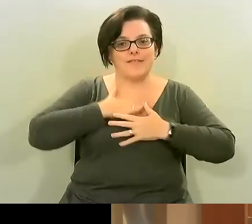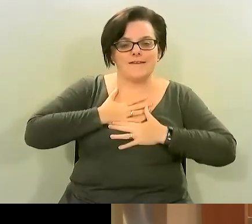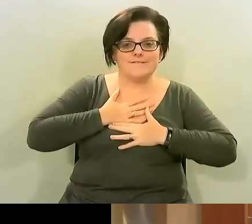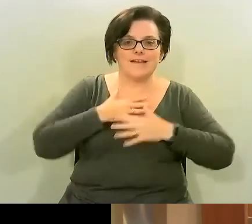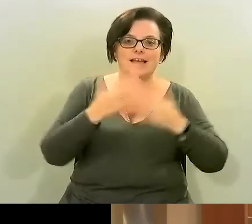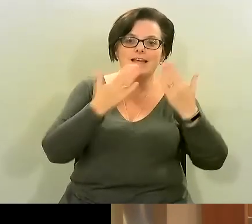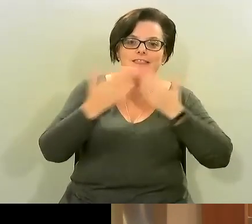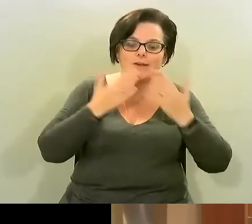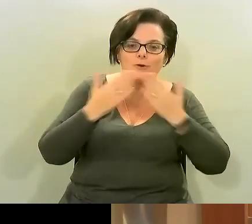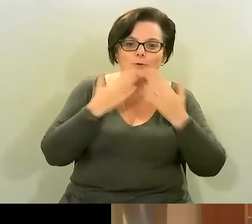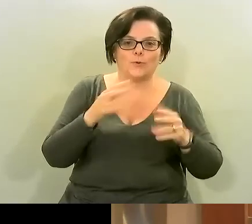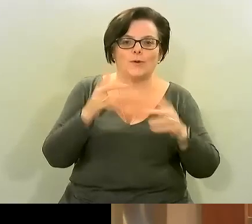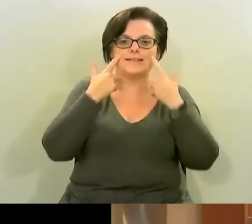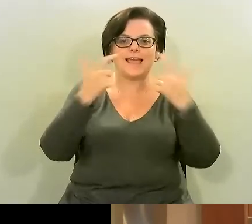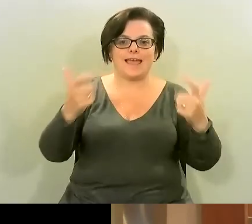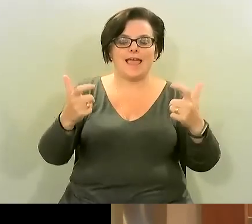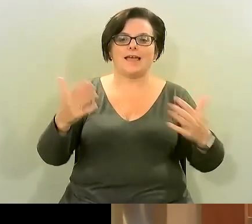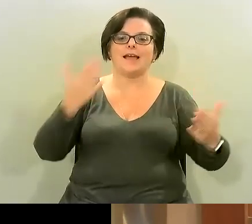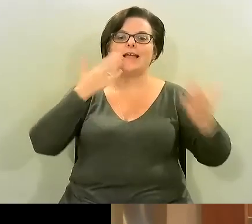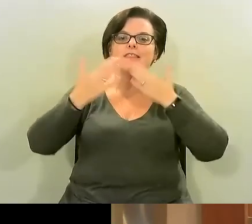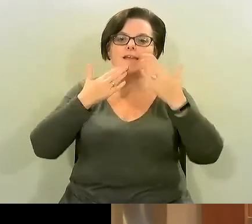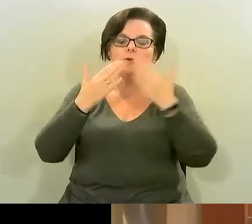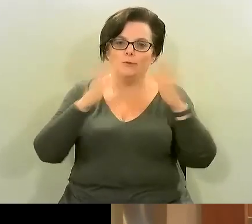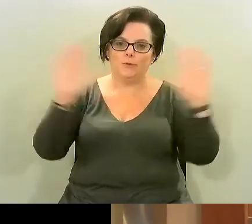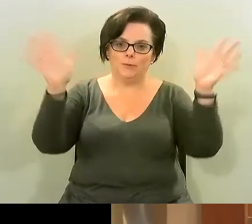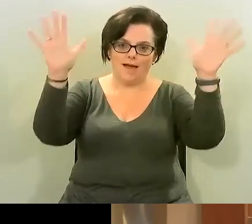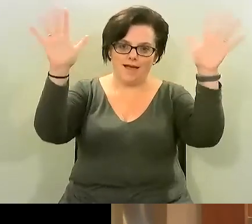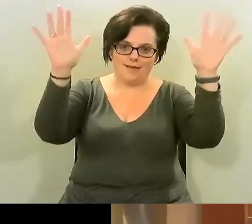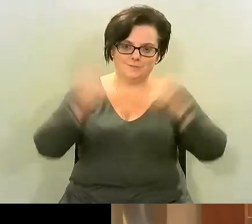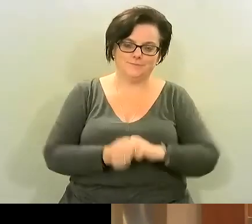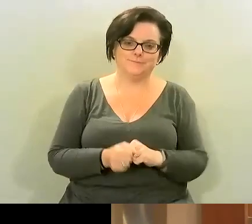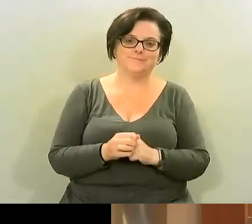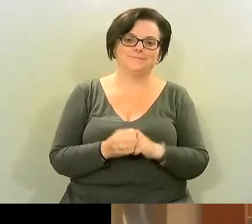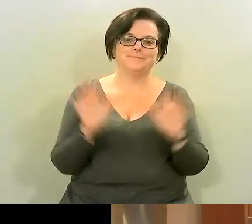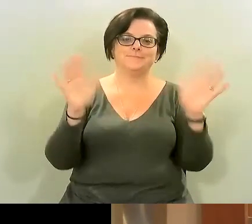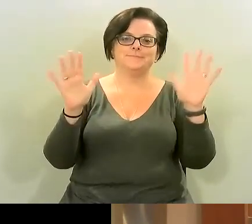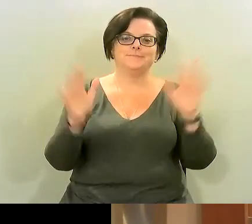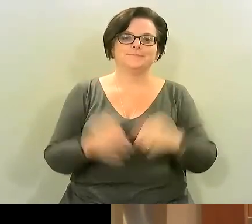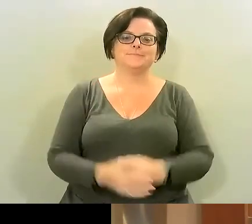take care of yourself thanks so much take care bye everybody good night you